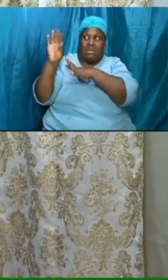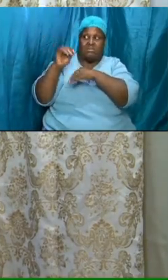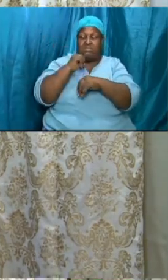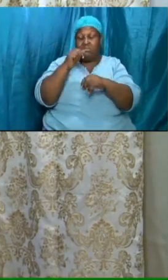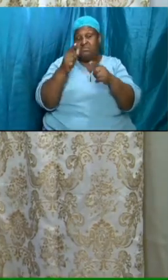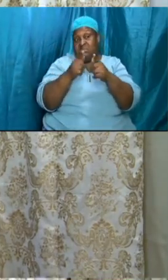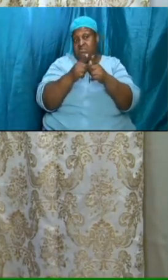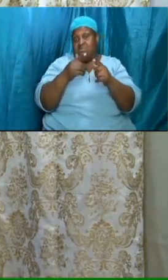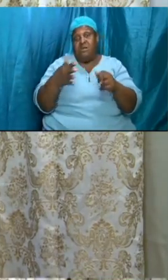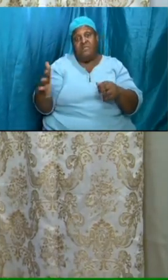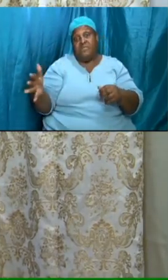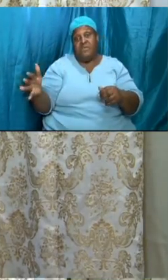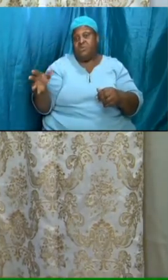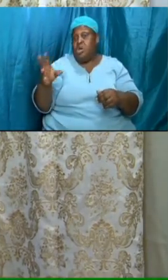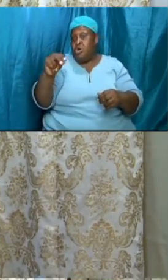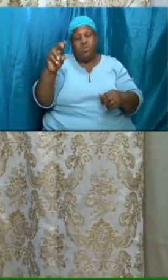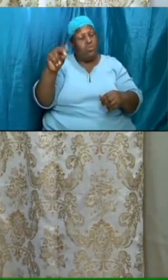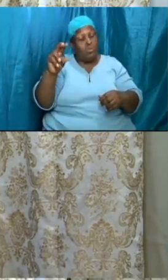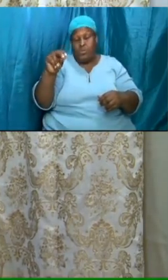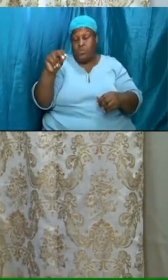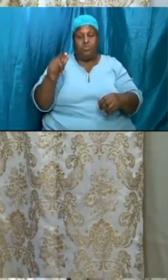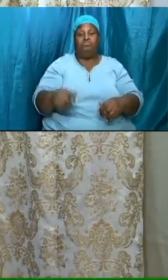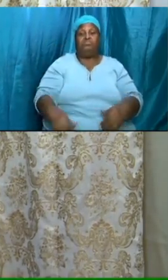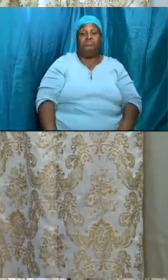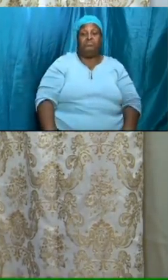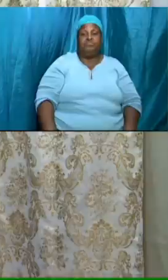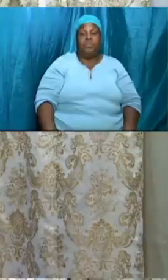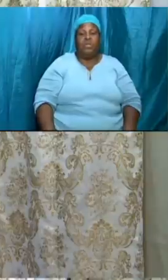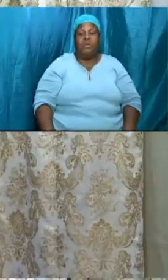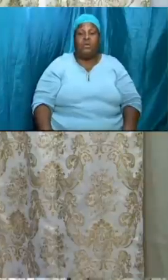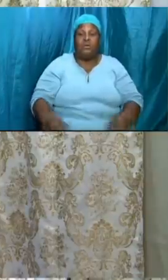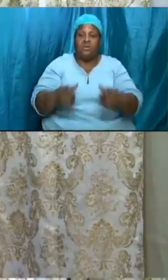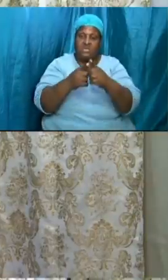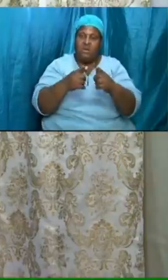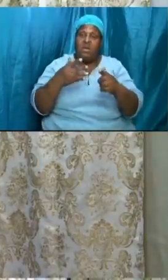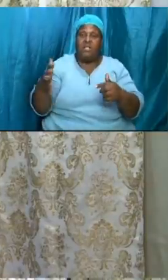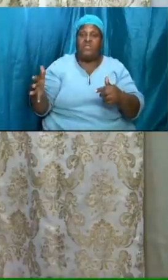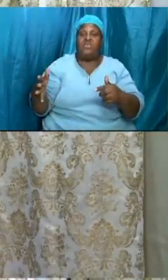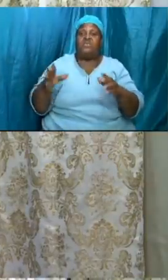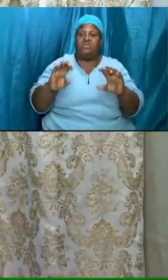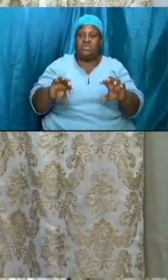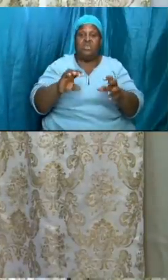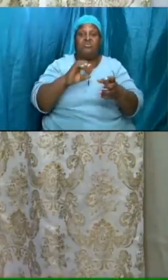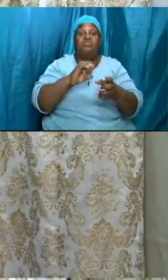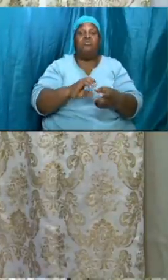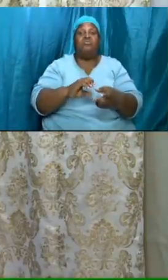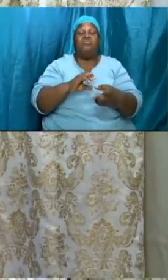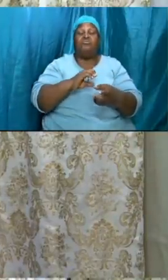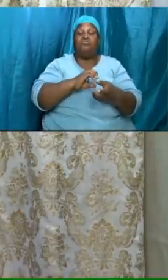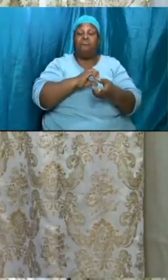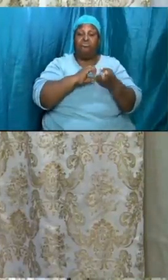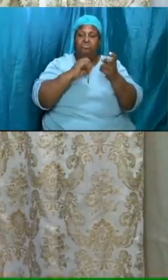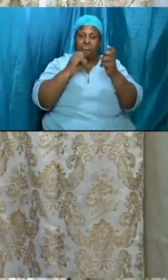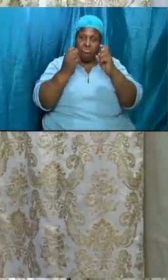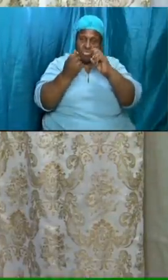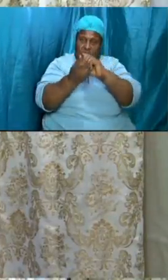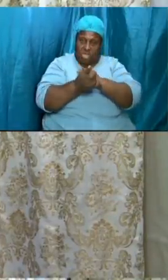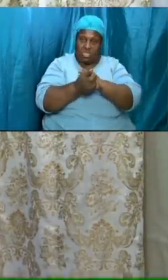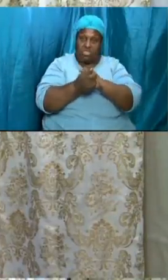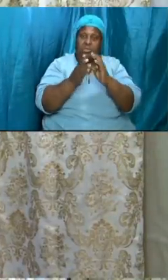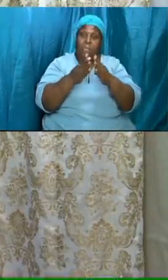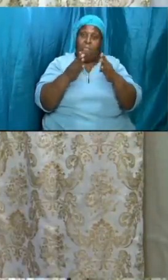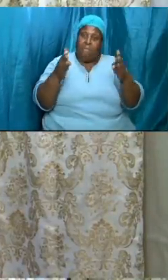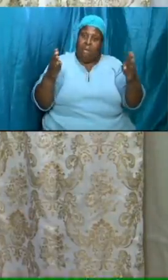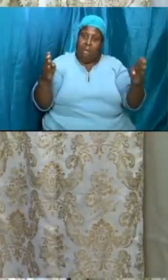despise not small things and understand that it is the little foxes that